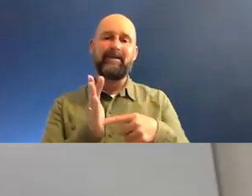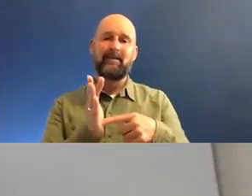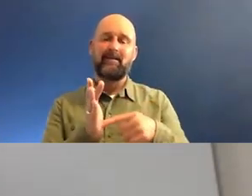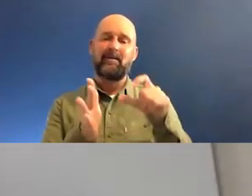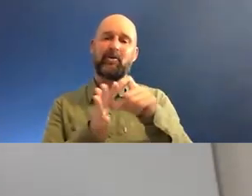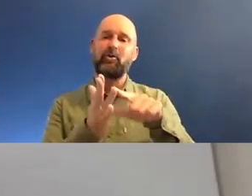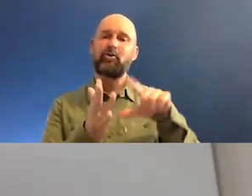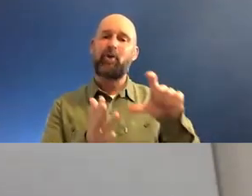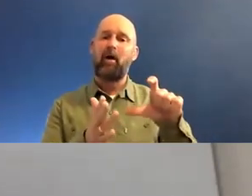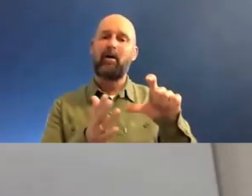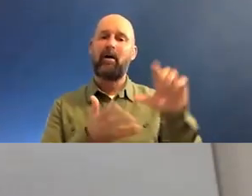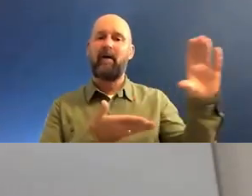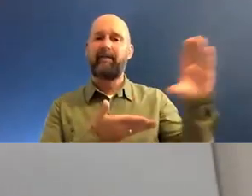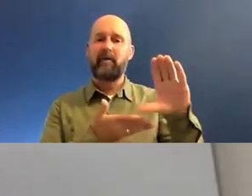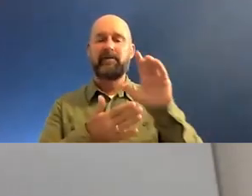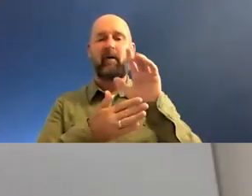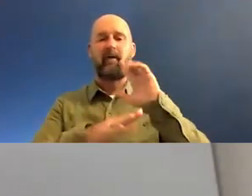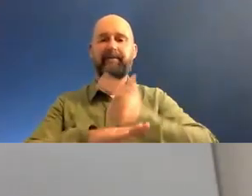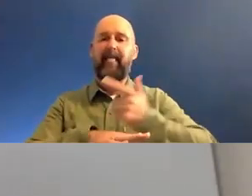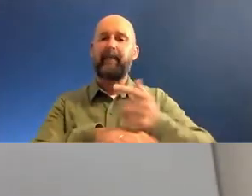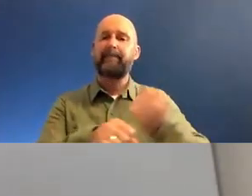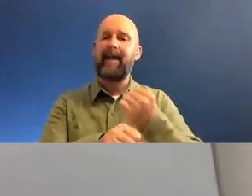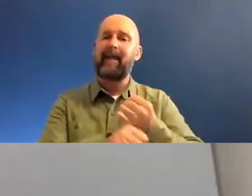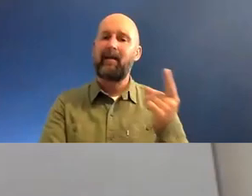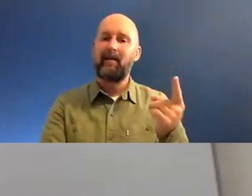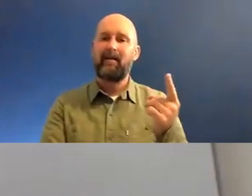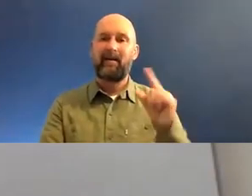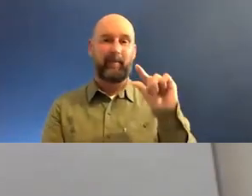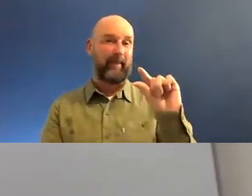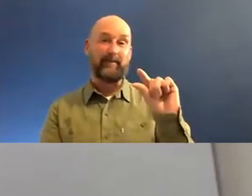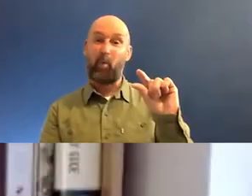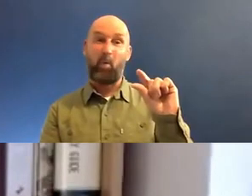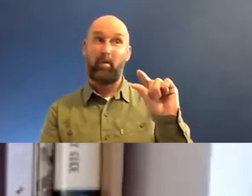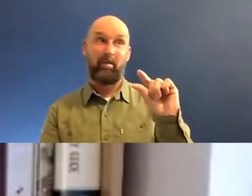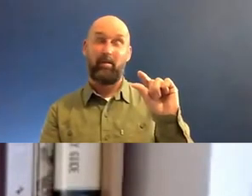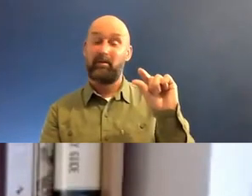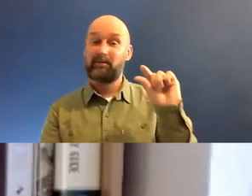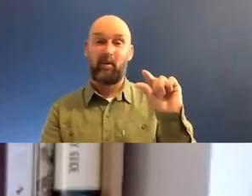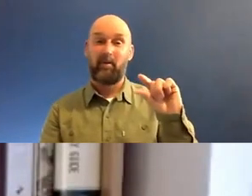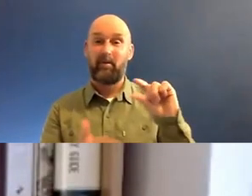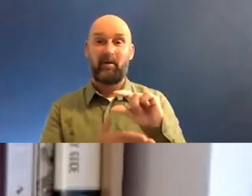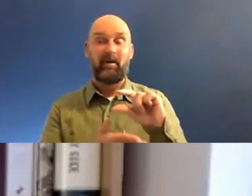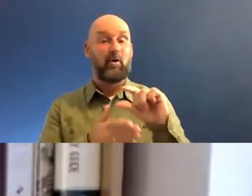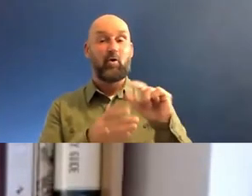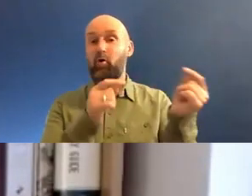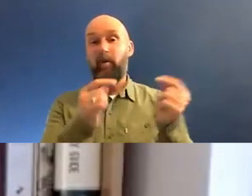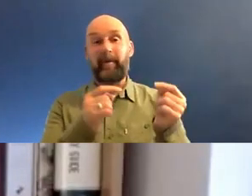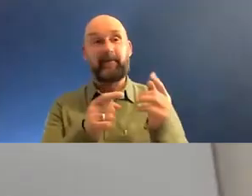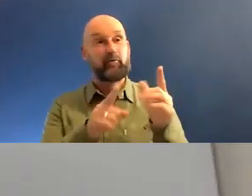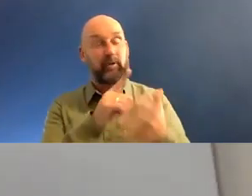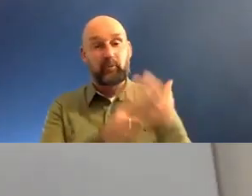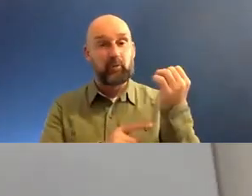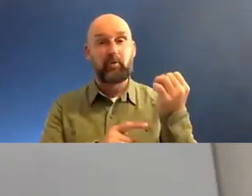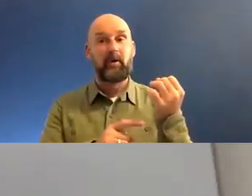the big funds for film in this country, which are actually very small funds, uh, extremely competitive. The, uh,